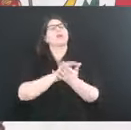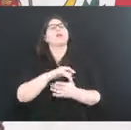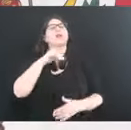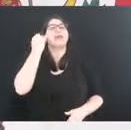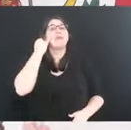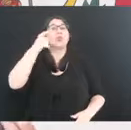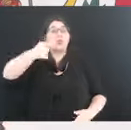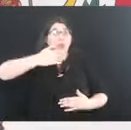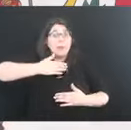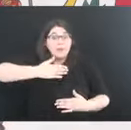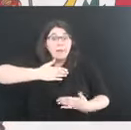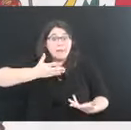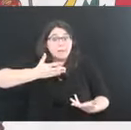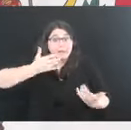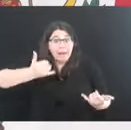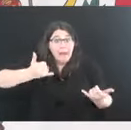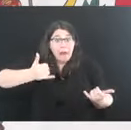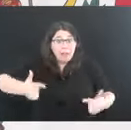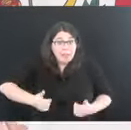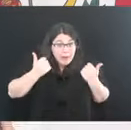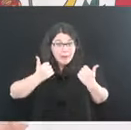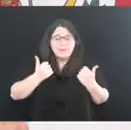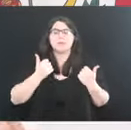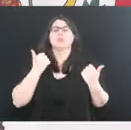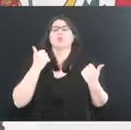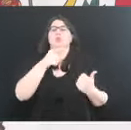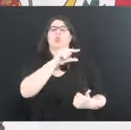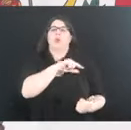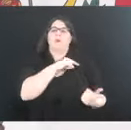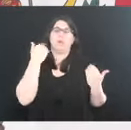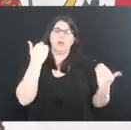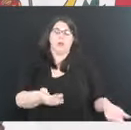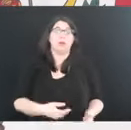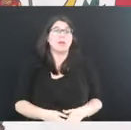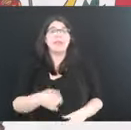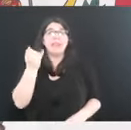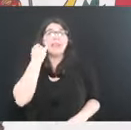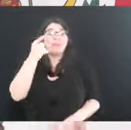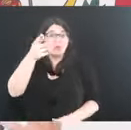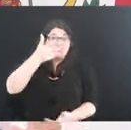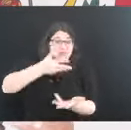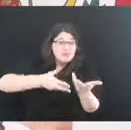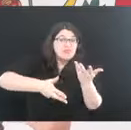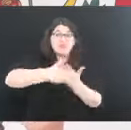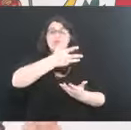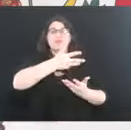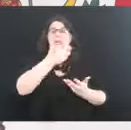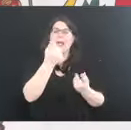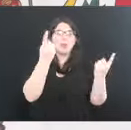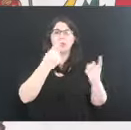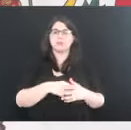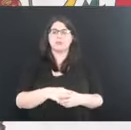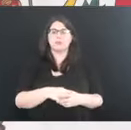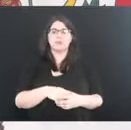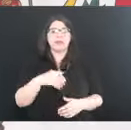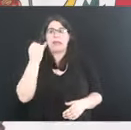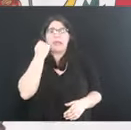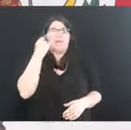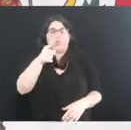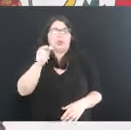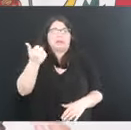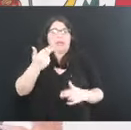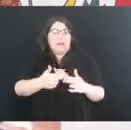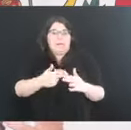breathing, you can qualify. I mean, if you've been with anybody, if you're 10 pounds overweight,